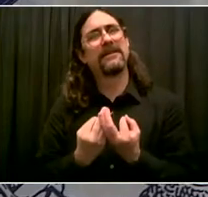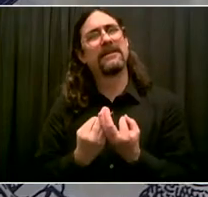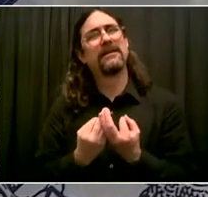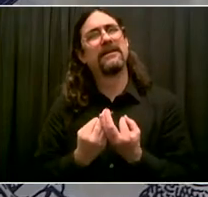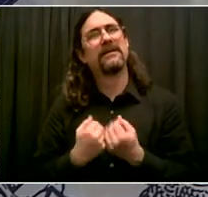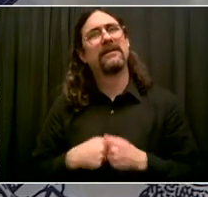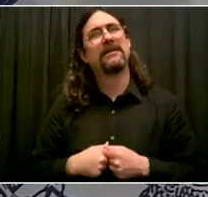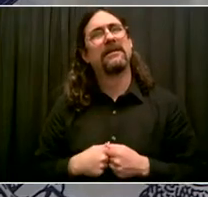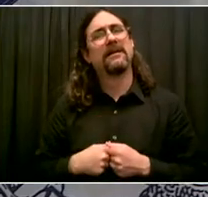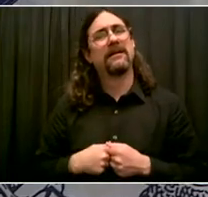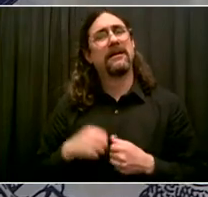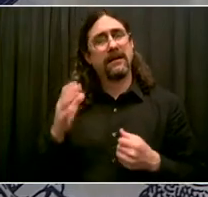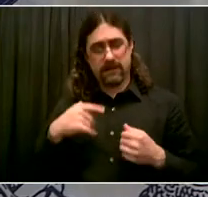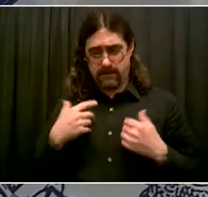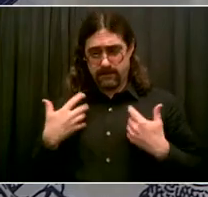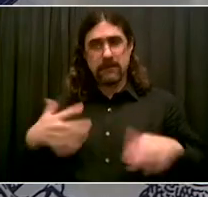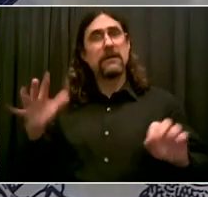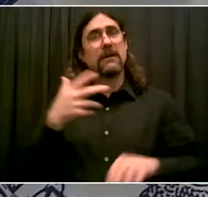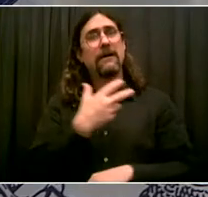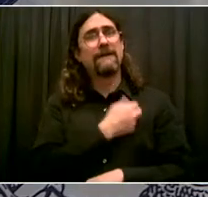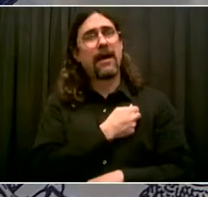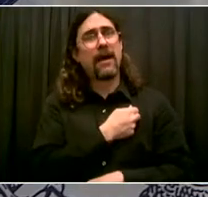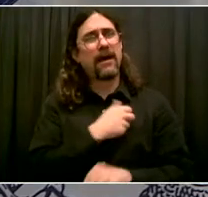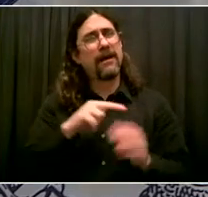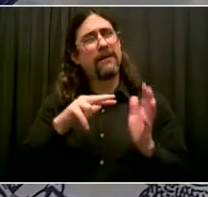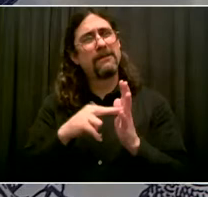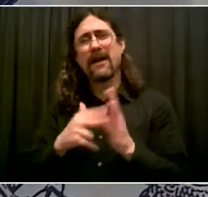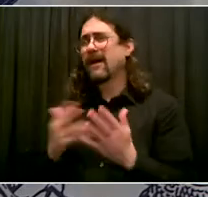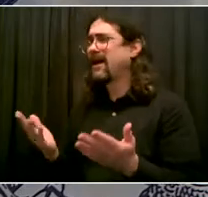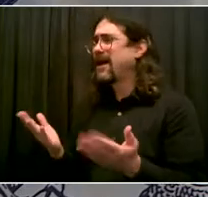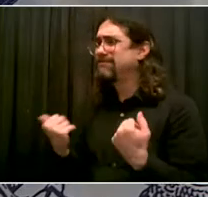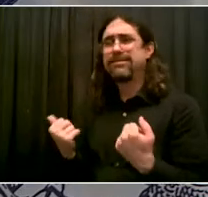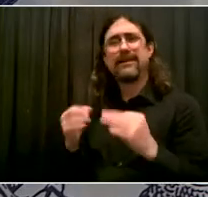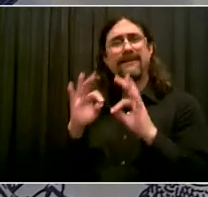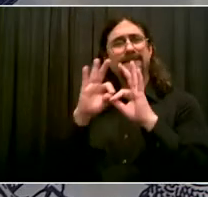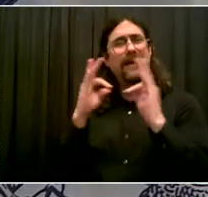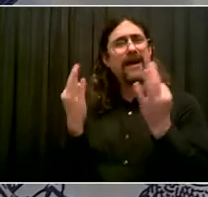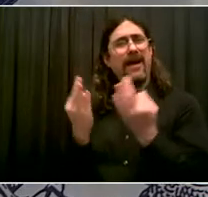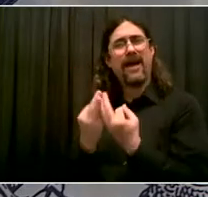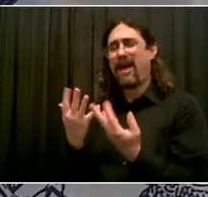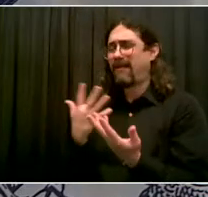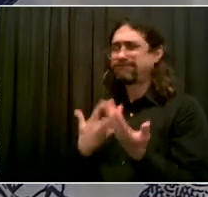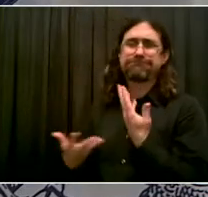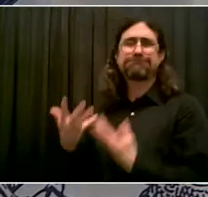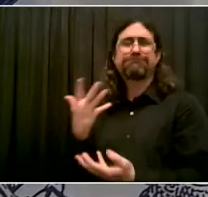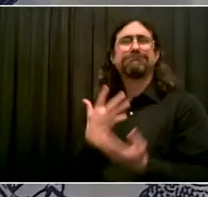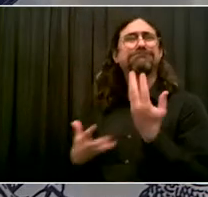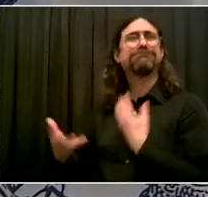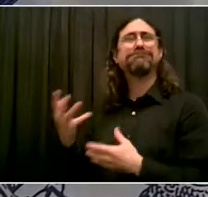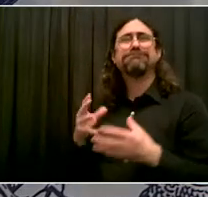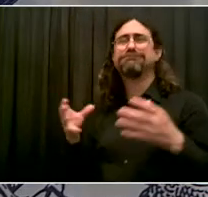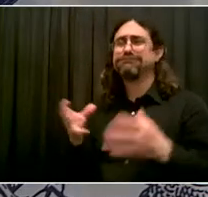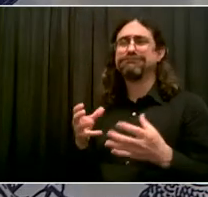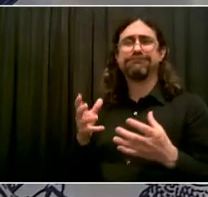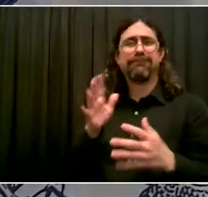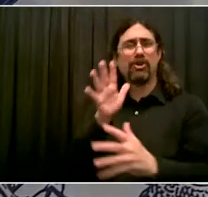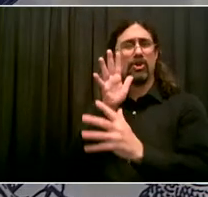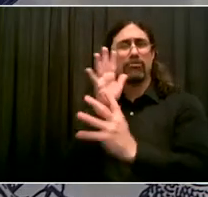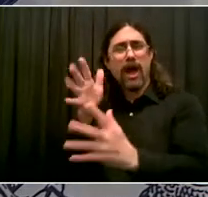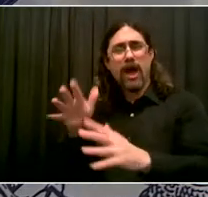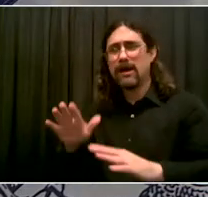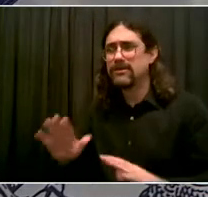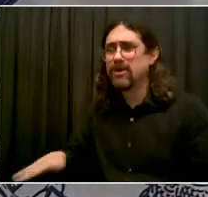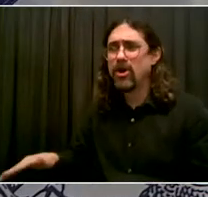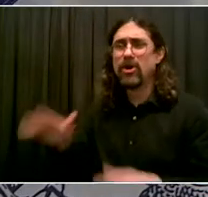It makes all the sense in the world. Now, the doctors will tell you why it's safe. I know it's safe because it's in my arm. I made that choice. I was comfortable